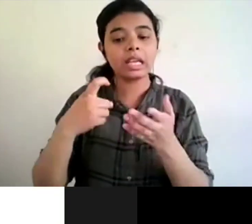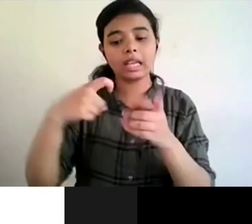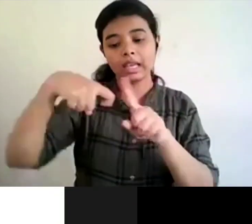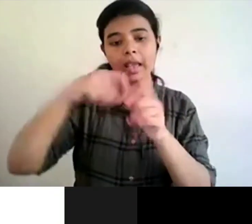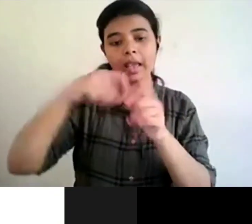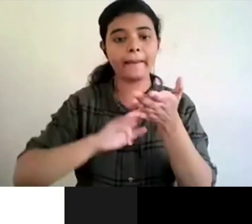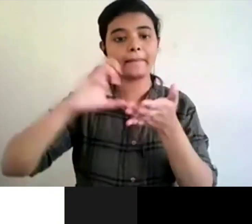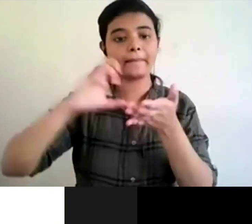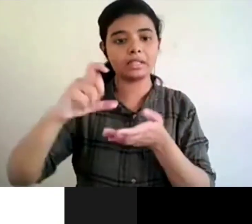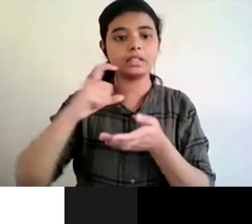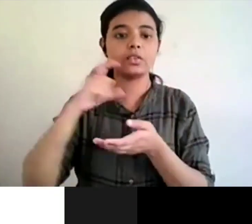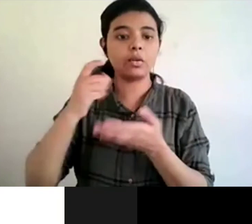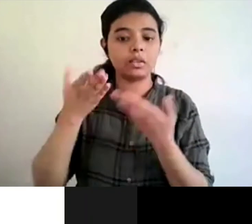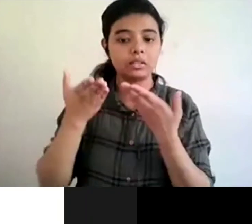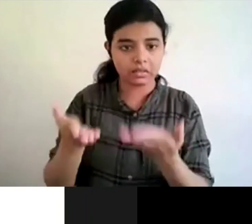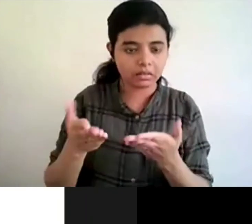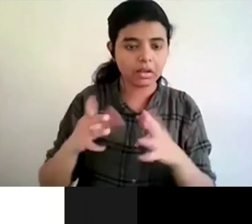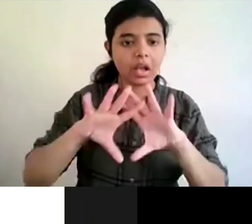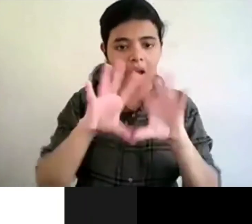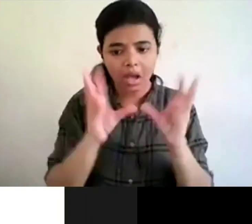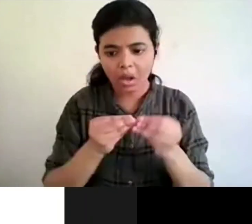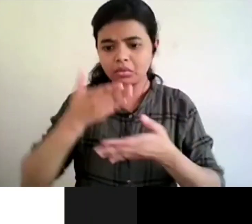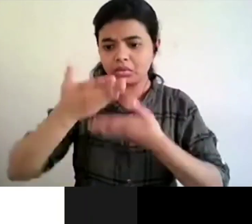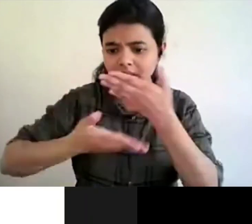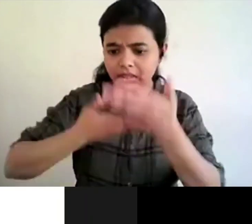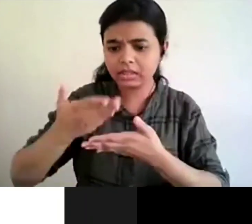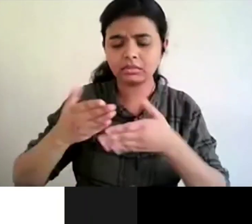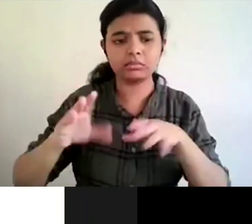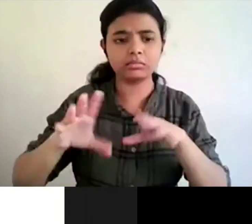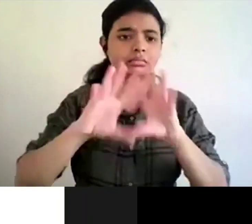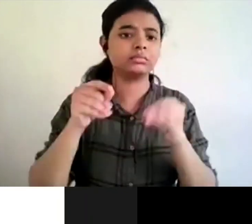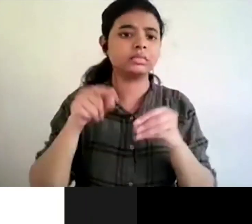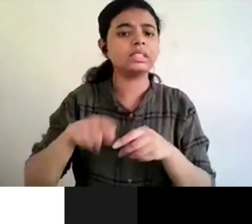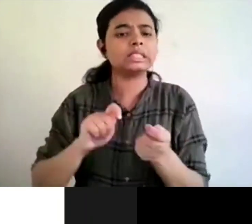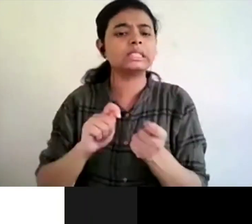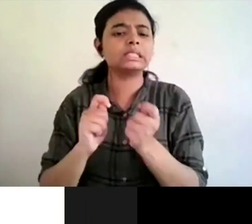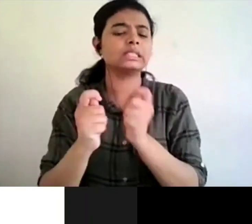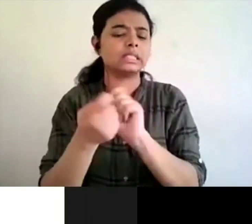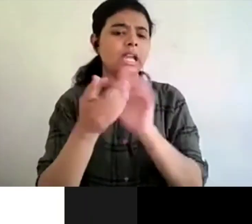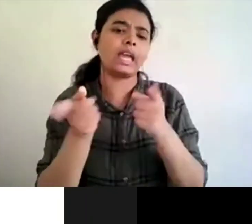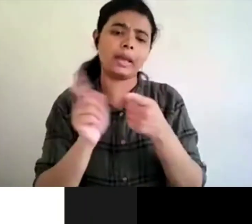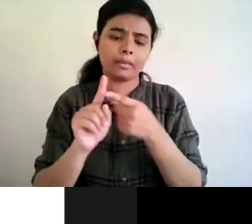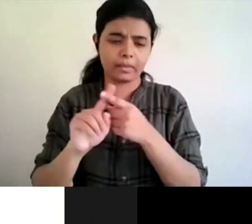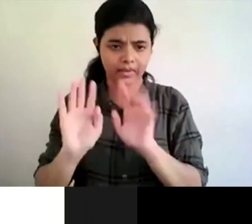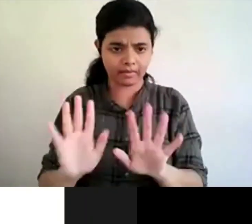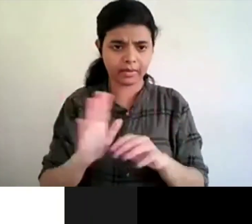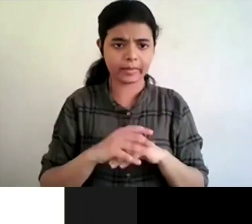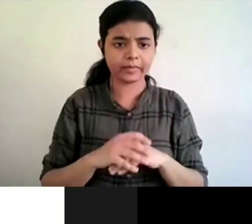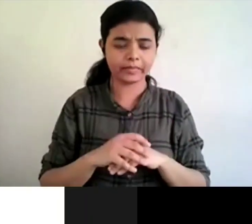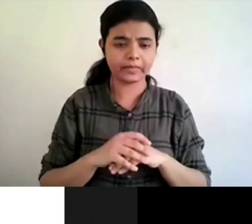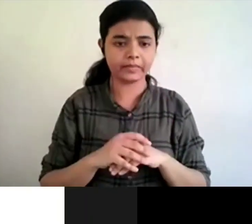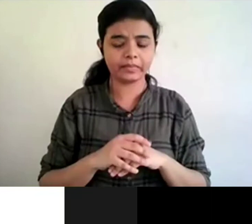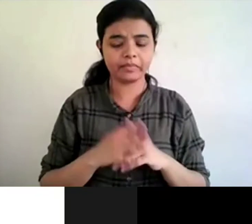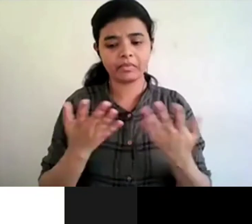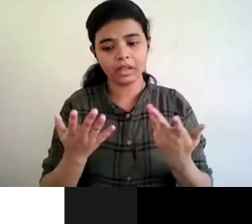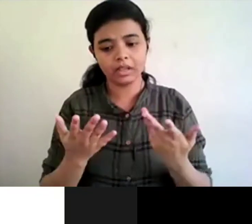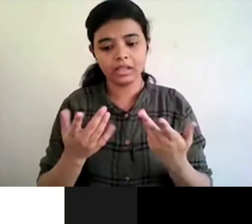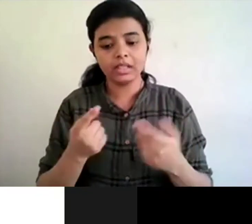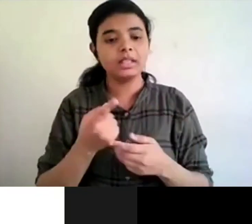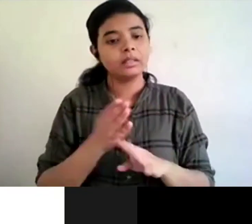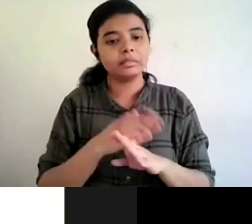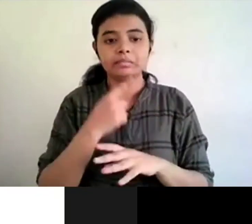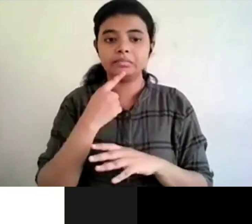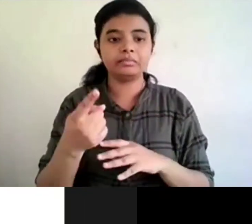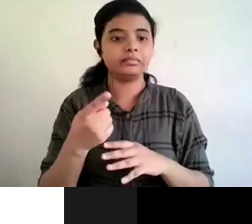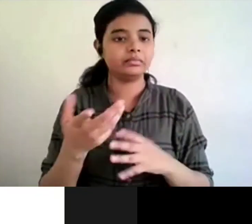assignments etc in their day-to-day teaching so all that change has to happen and you can always as i said i think